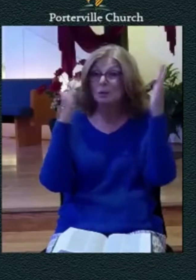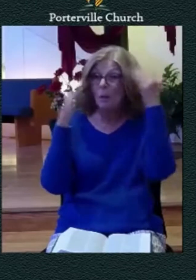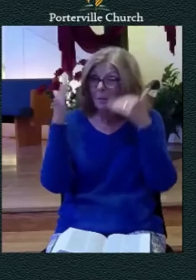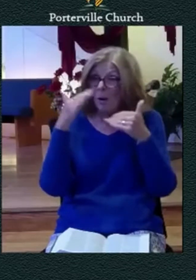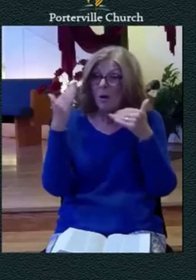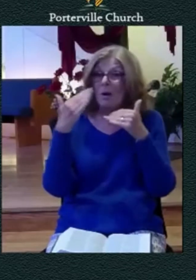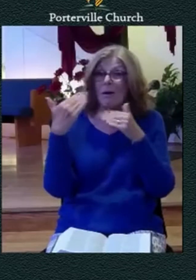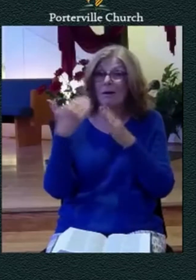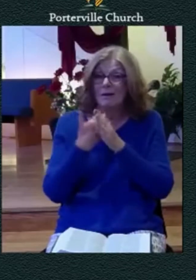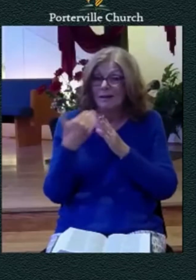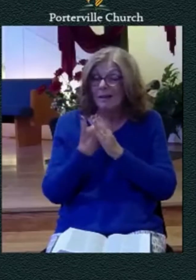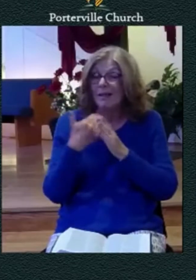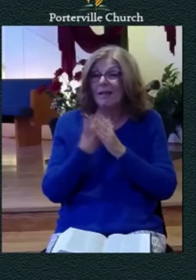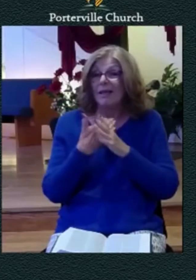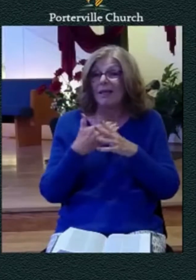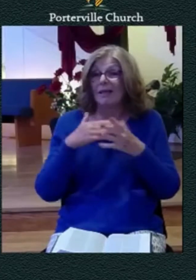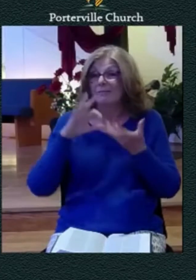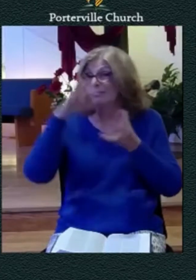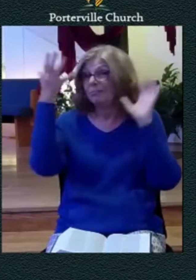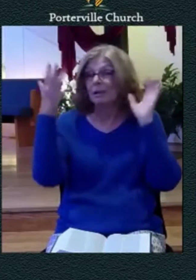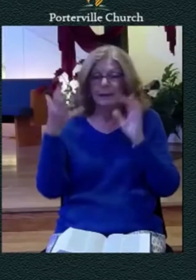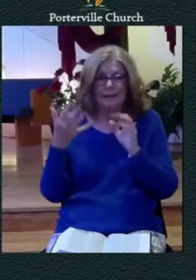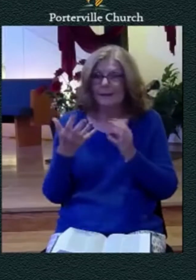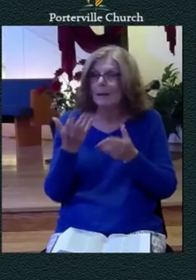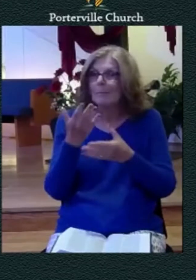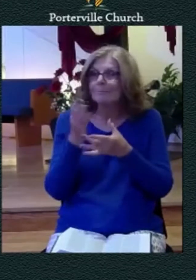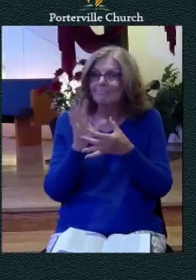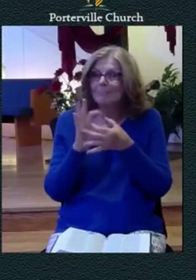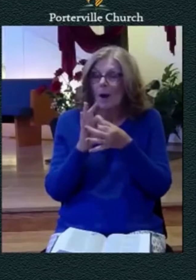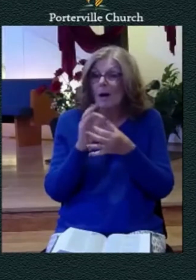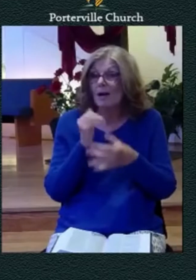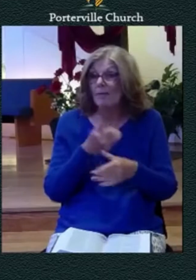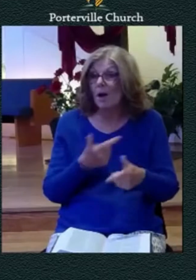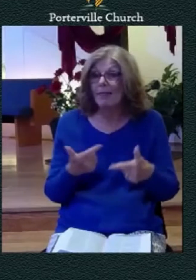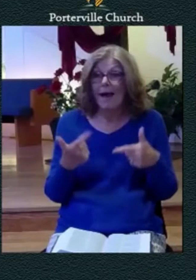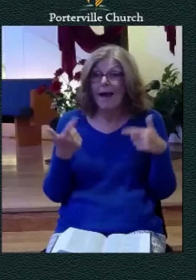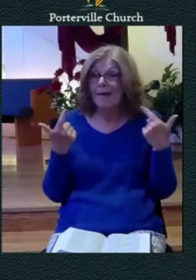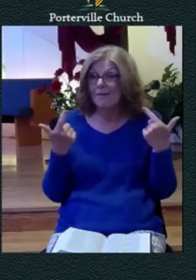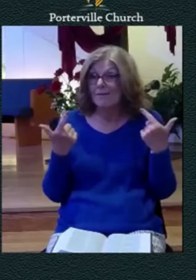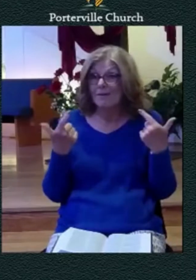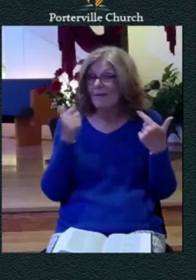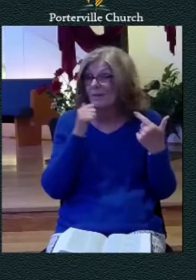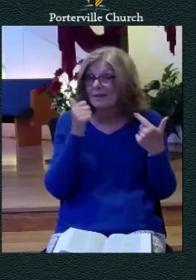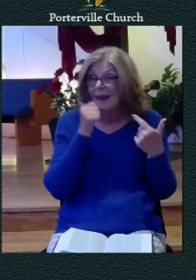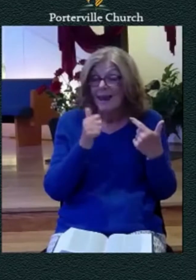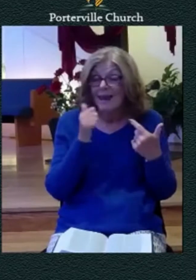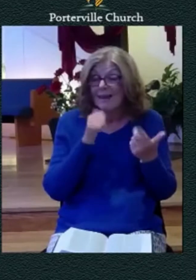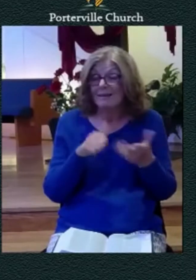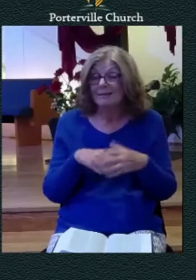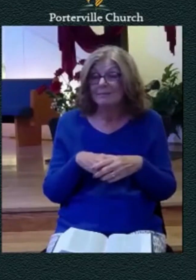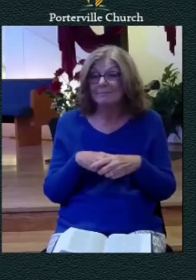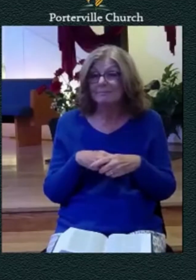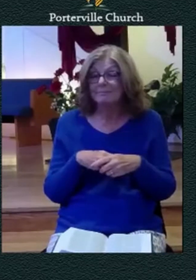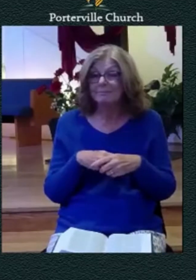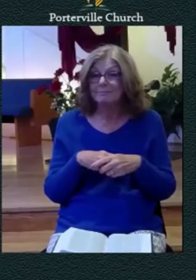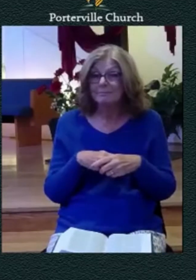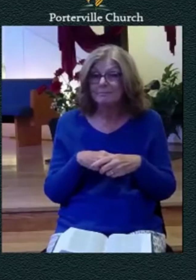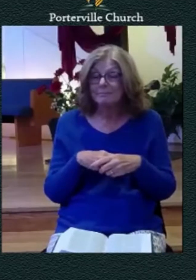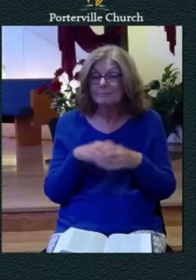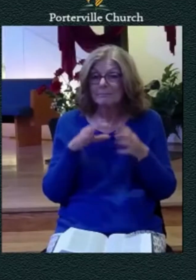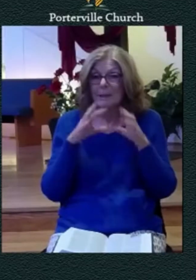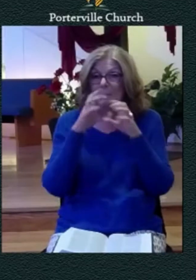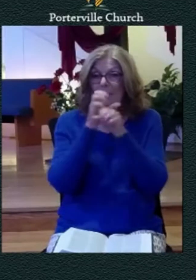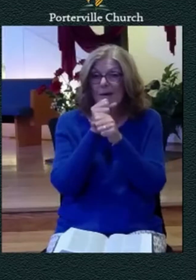i want to just uh uh review briefly here uh